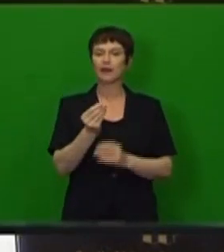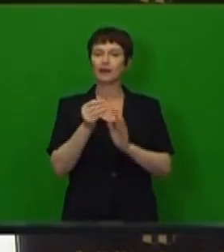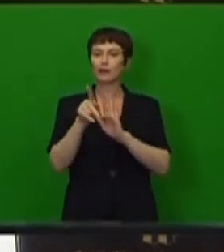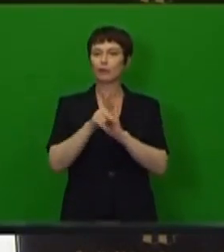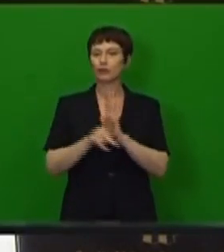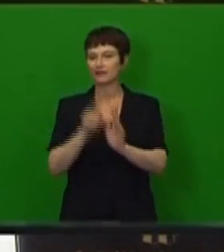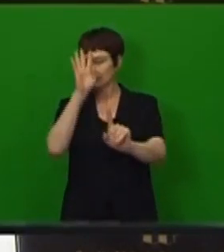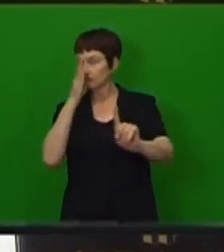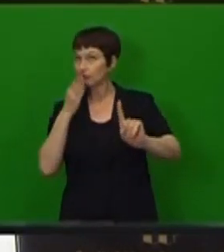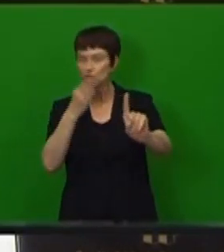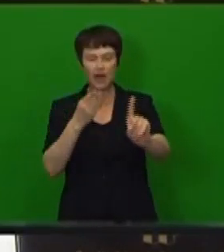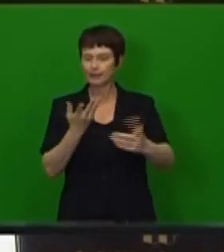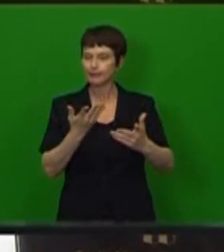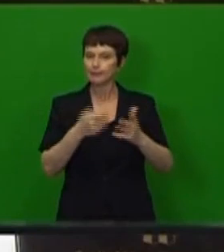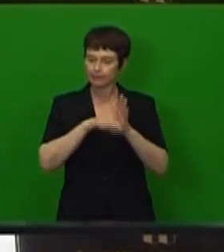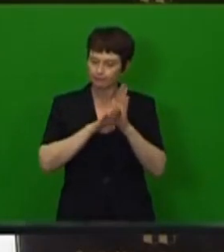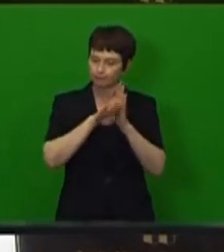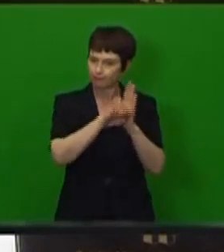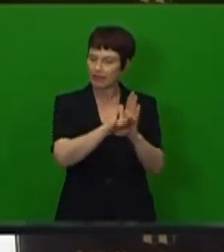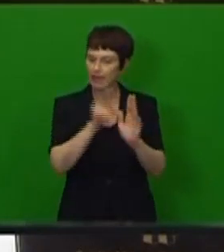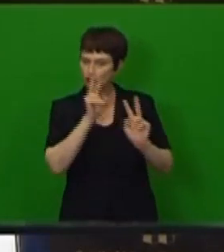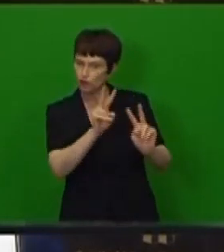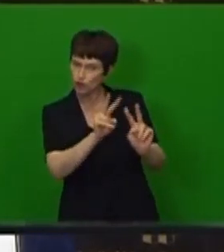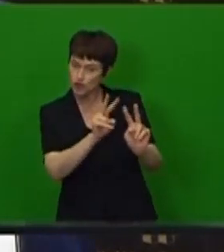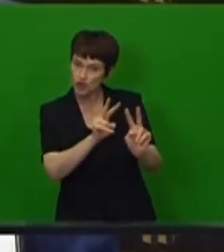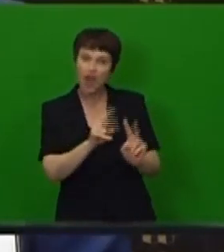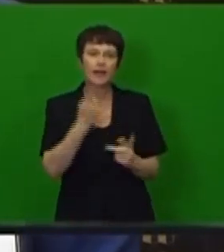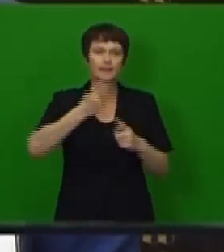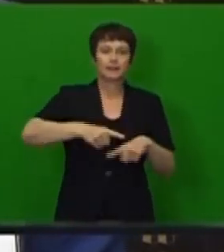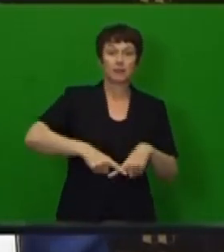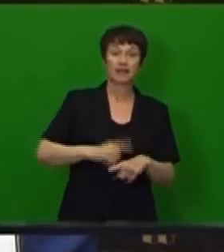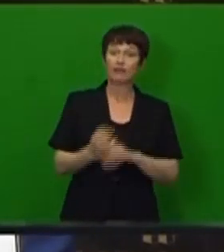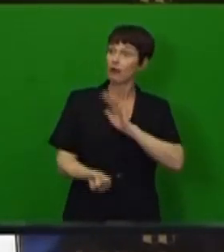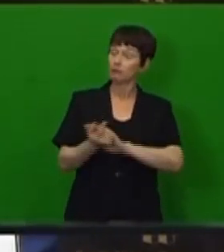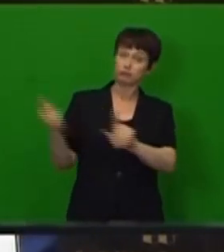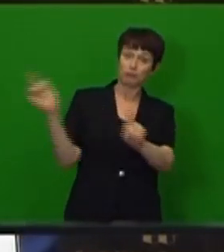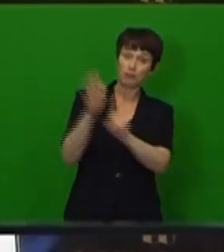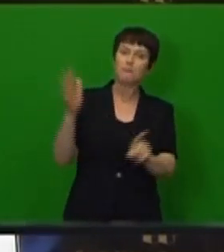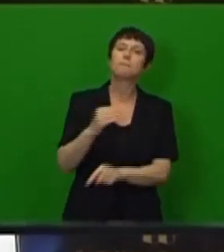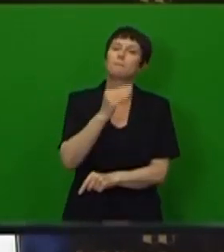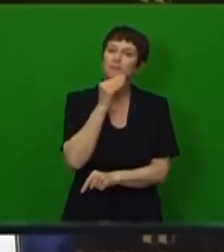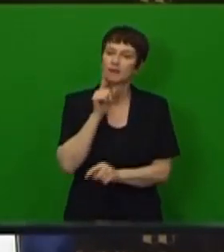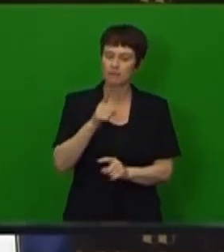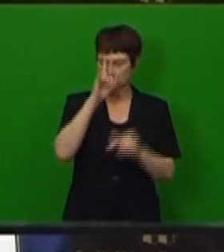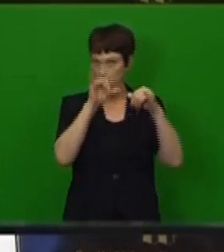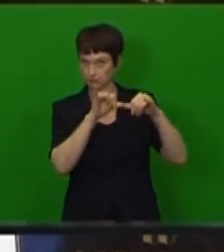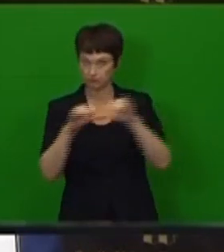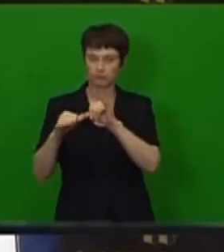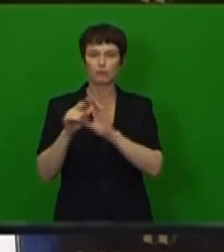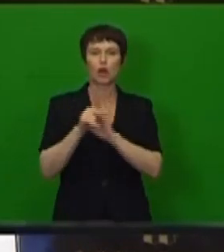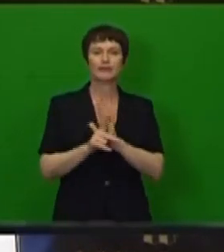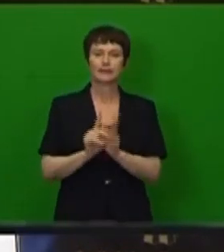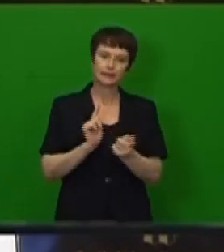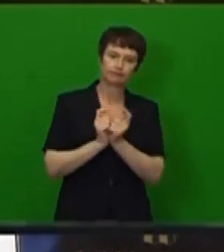and will seek to look through temporary price shocks. The implied path of policy rates